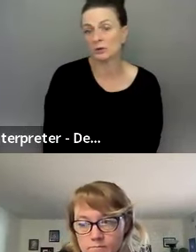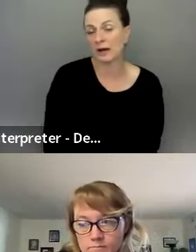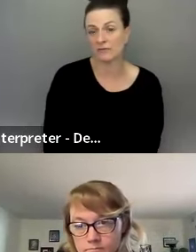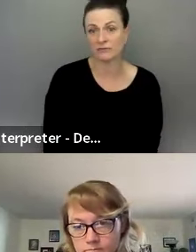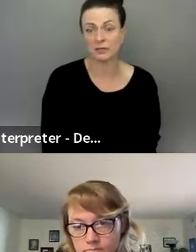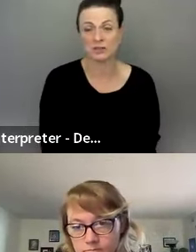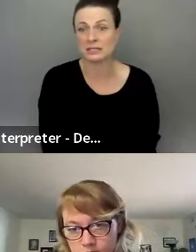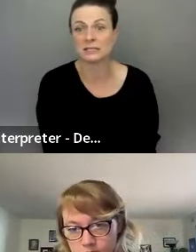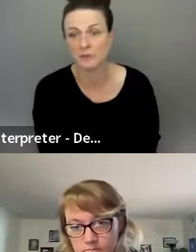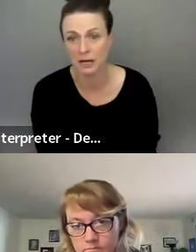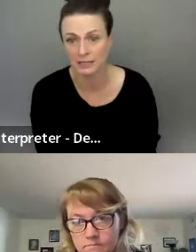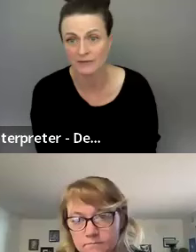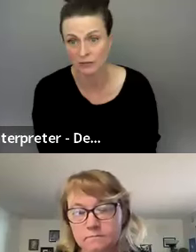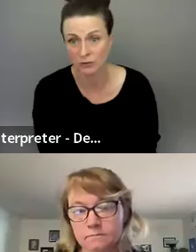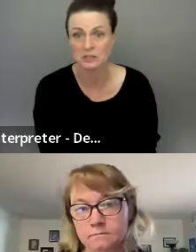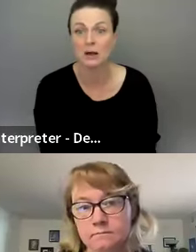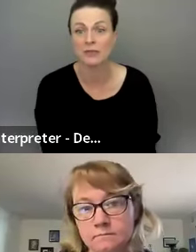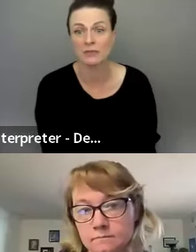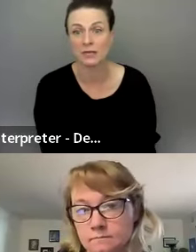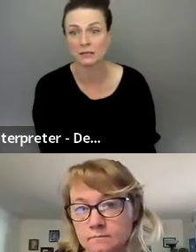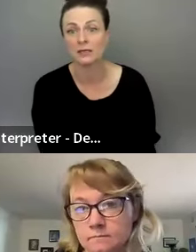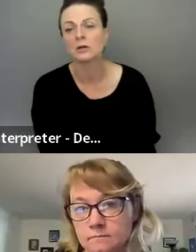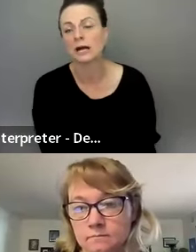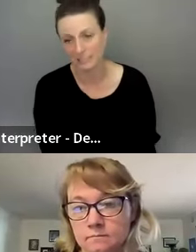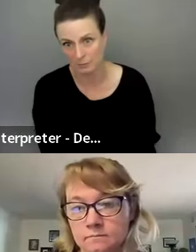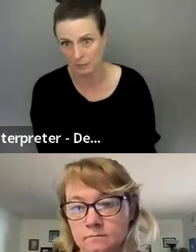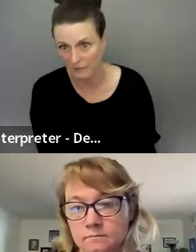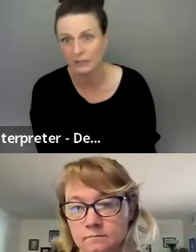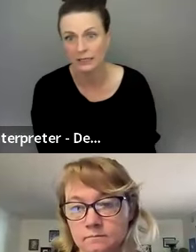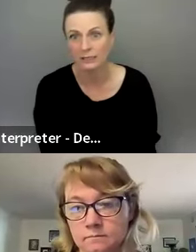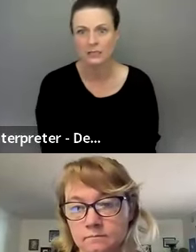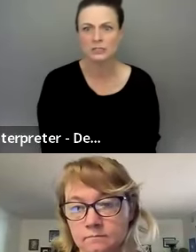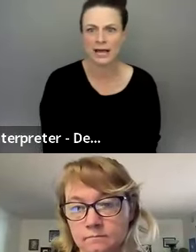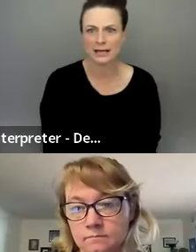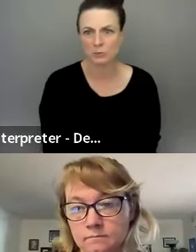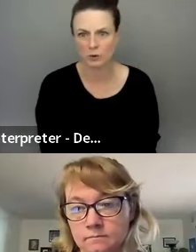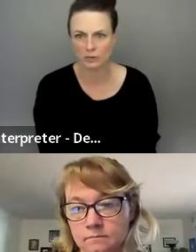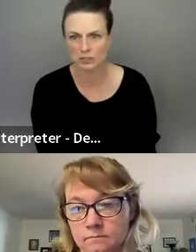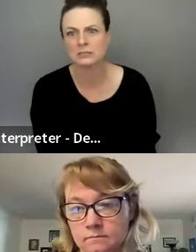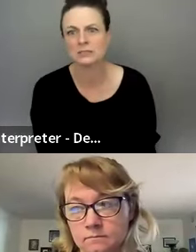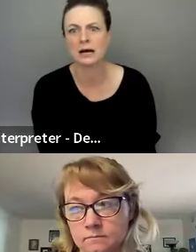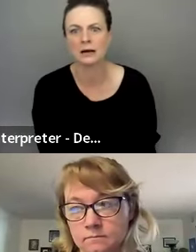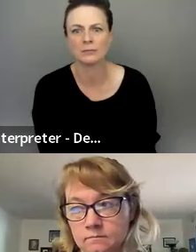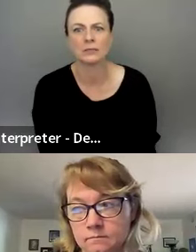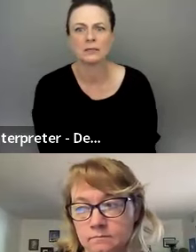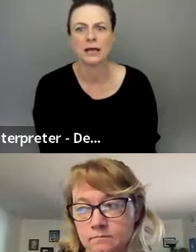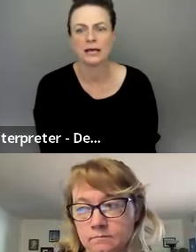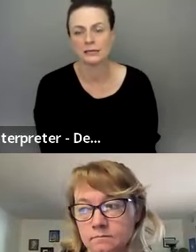people who have, you know, seen some of the content for Deaf Awareness Month, and then contacted me privately to ask more questions.